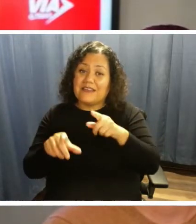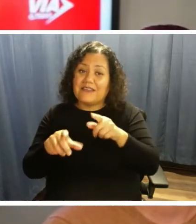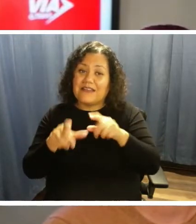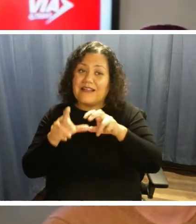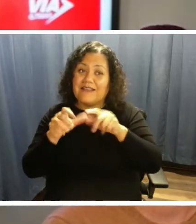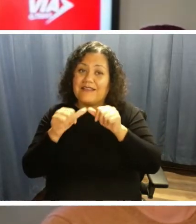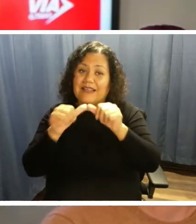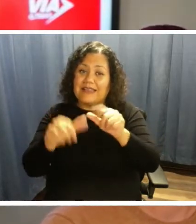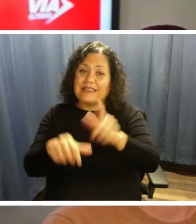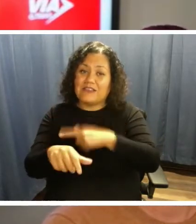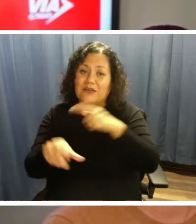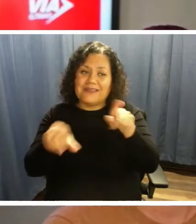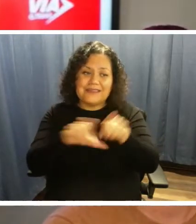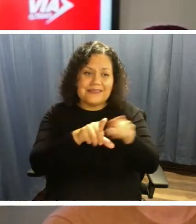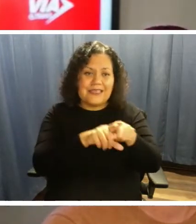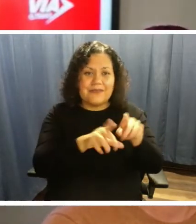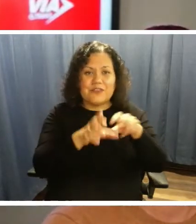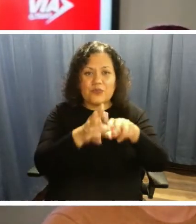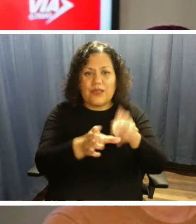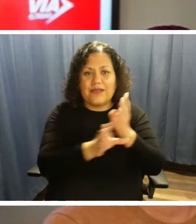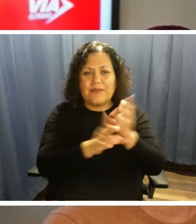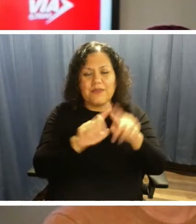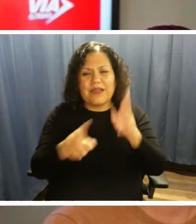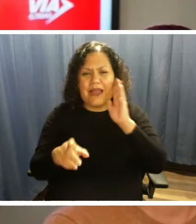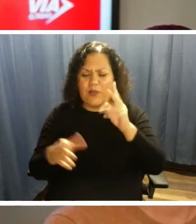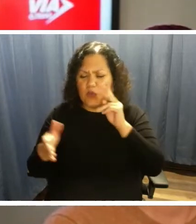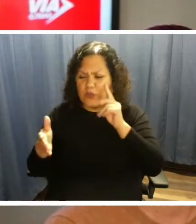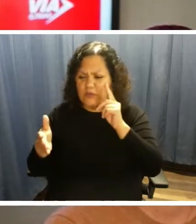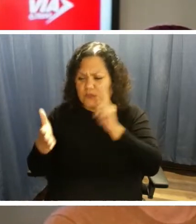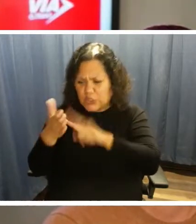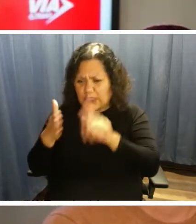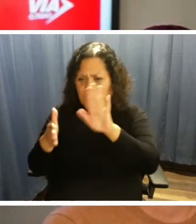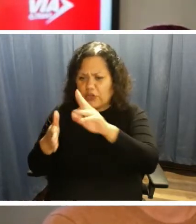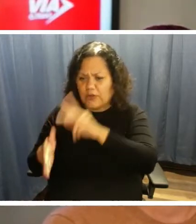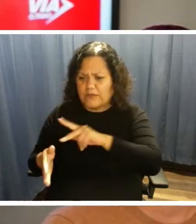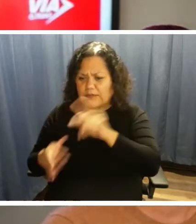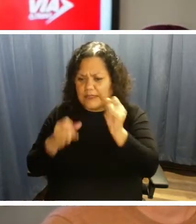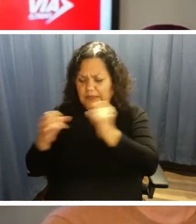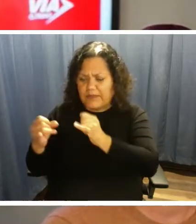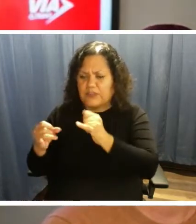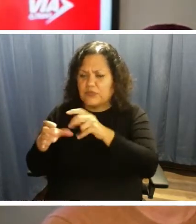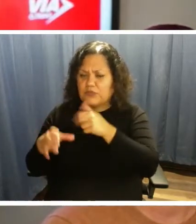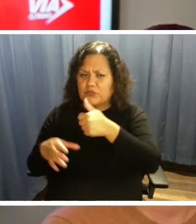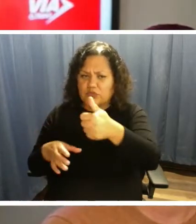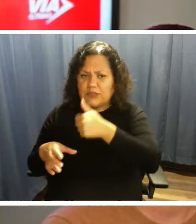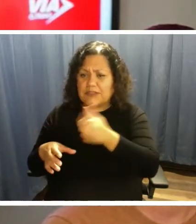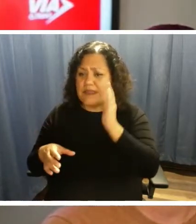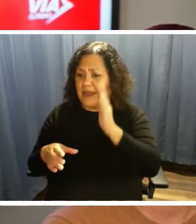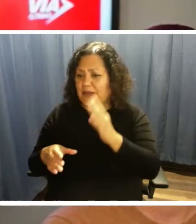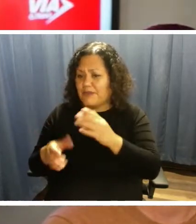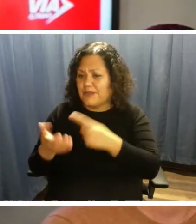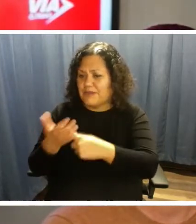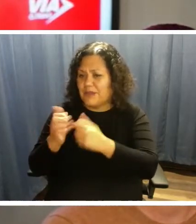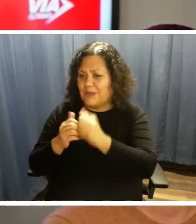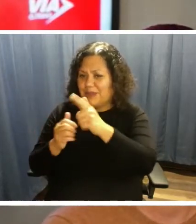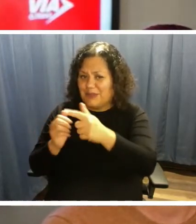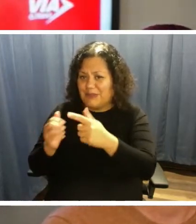But I would like to look at your trip, Shawn, and see what can be done and get back to you on that, if that's okay.